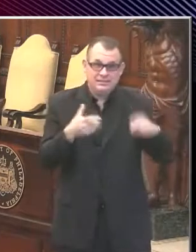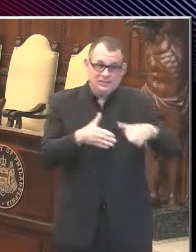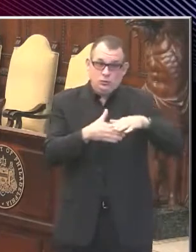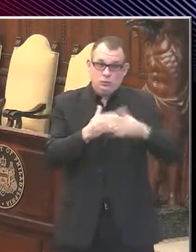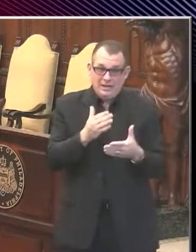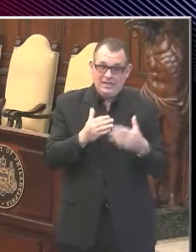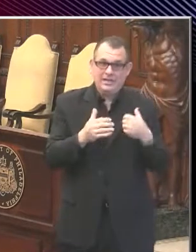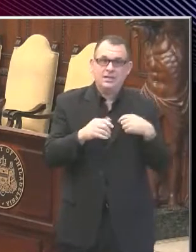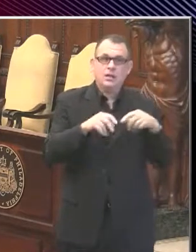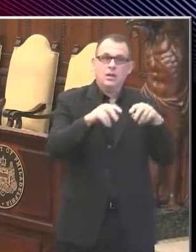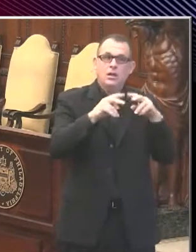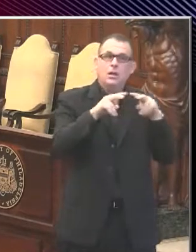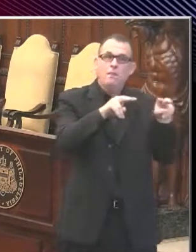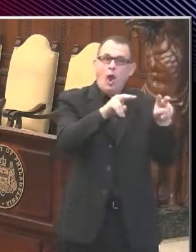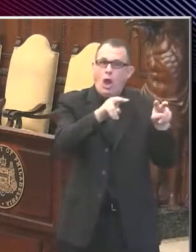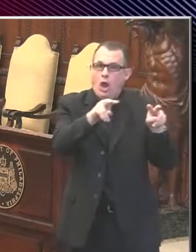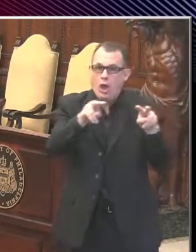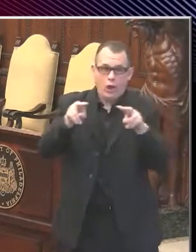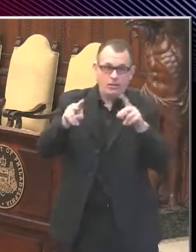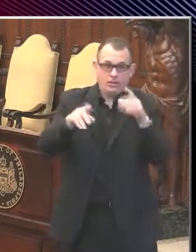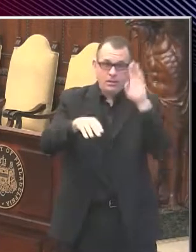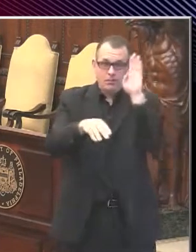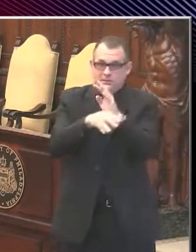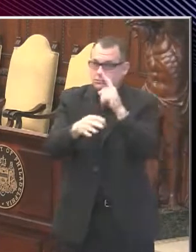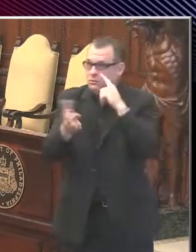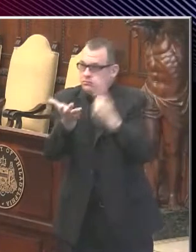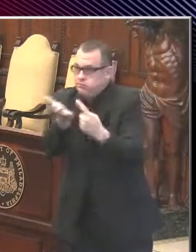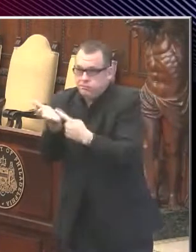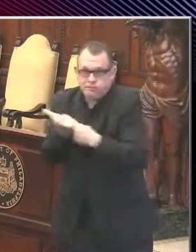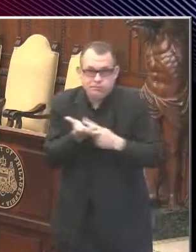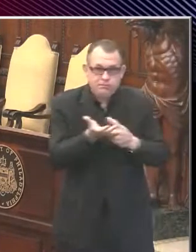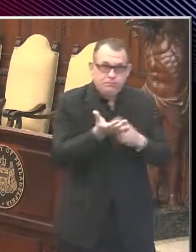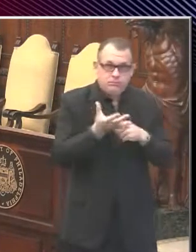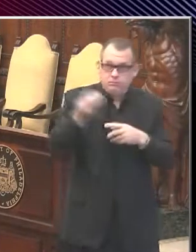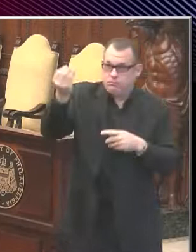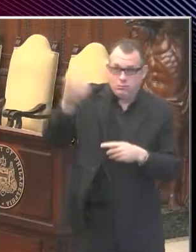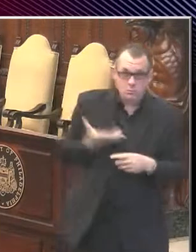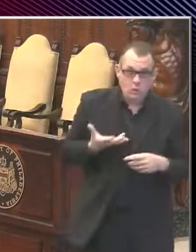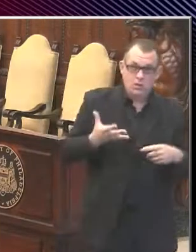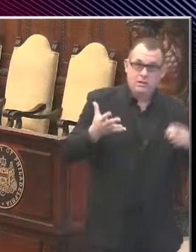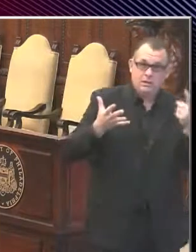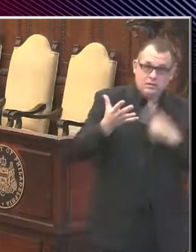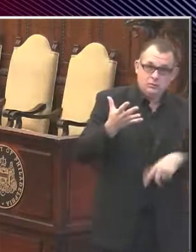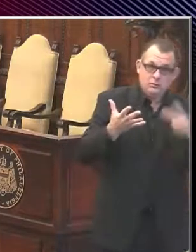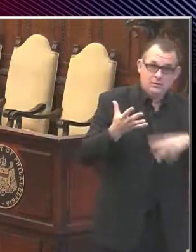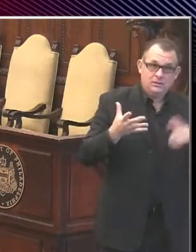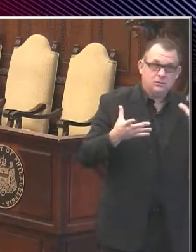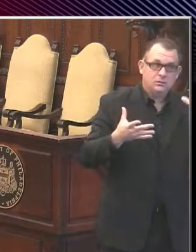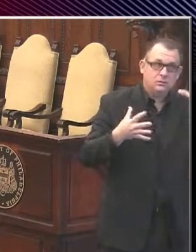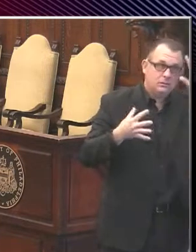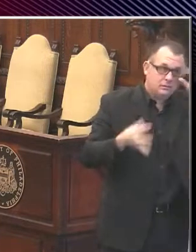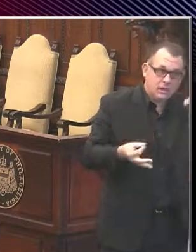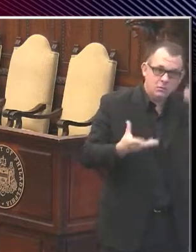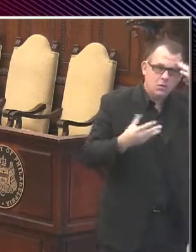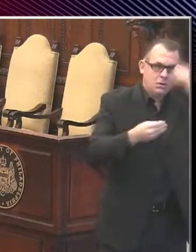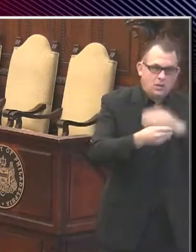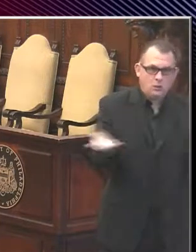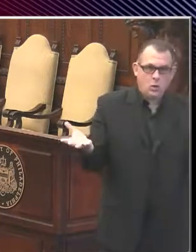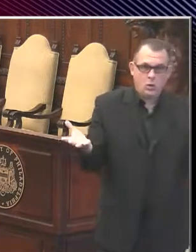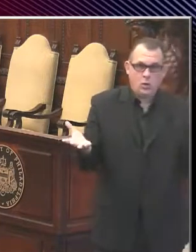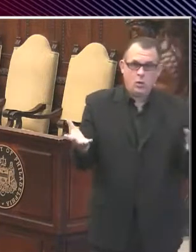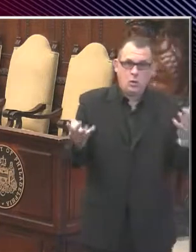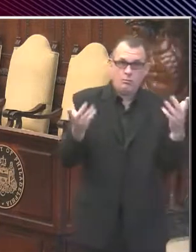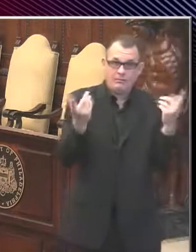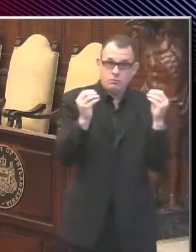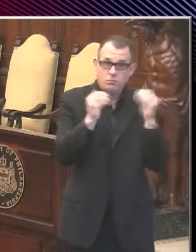and organizations involved. We'll get more information for you on that next week. More information and more detail on all the things we've discussed here